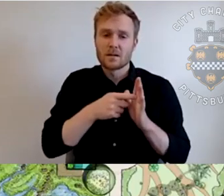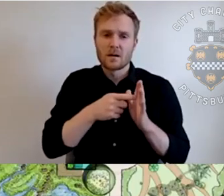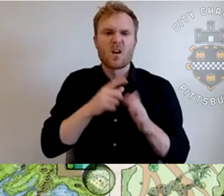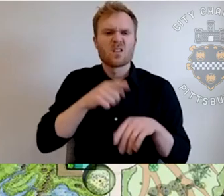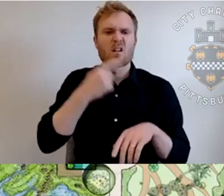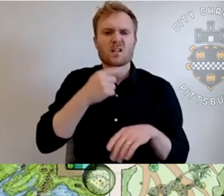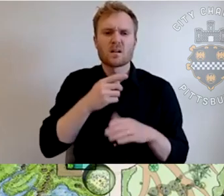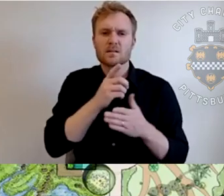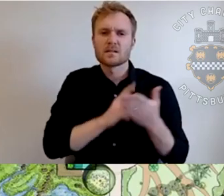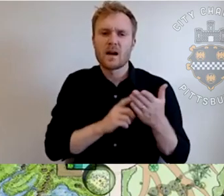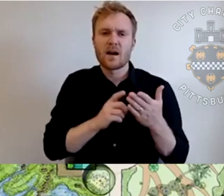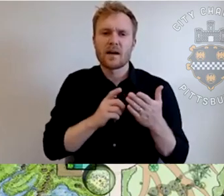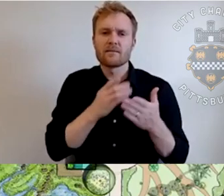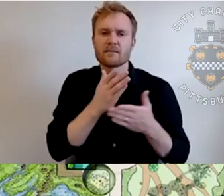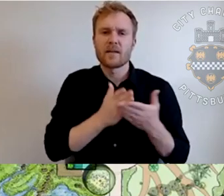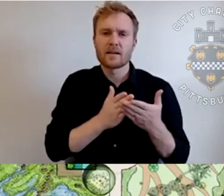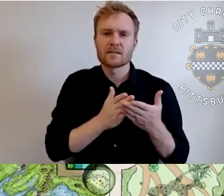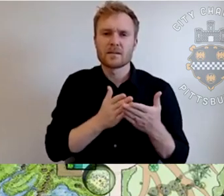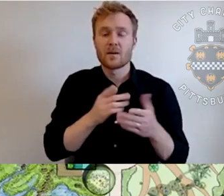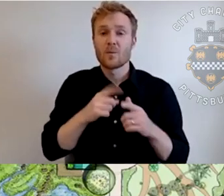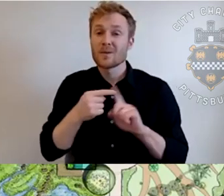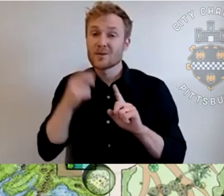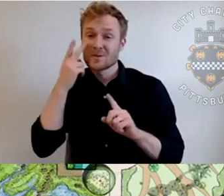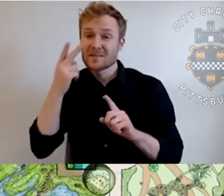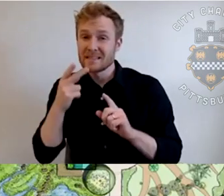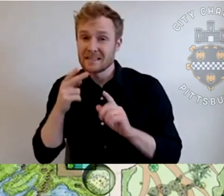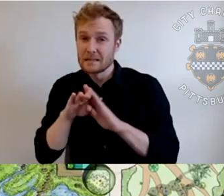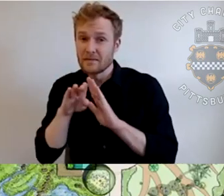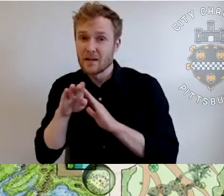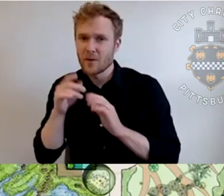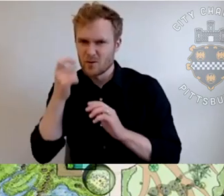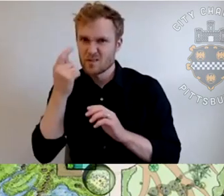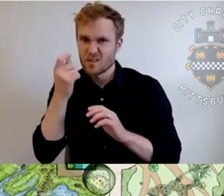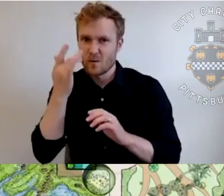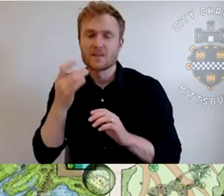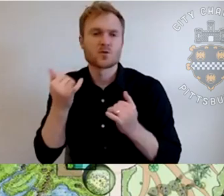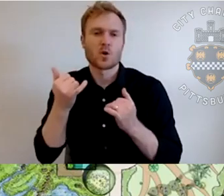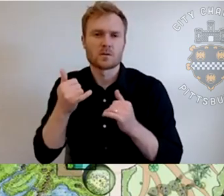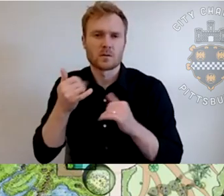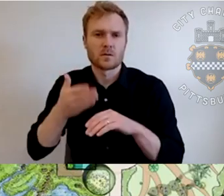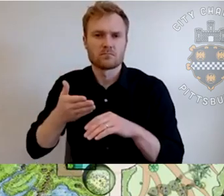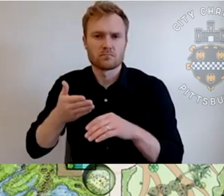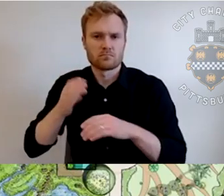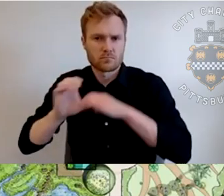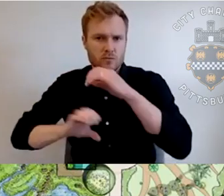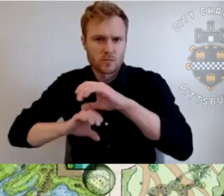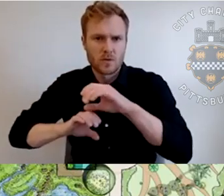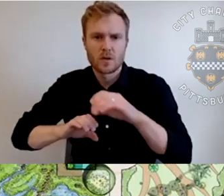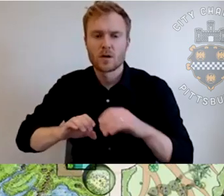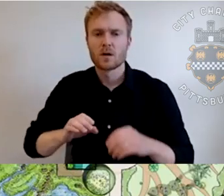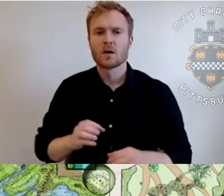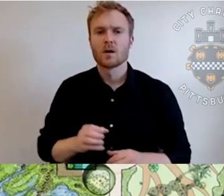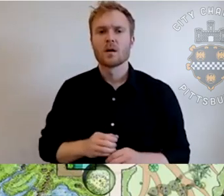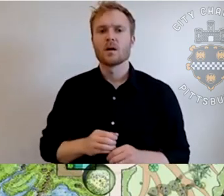Um, when, when you see the development, you'll understand why this is currently under construction. Um, and it's taken us about 15 months. Um,